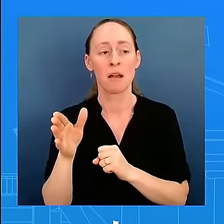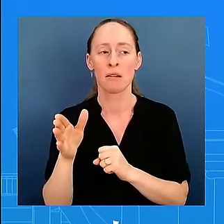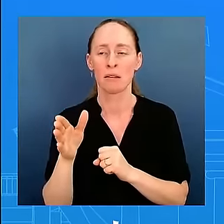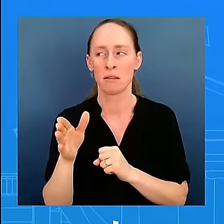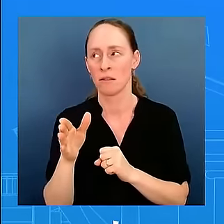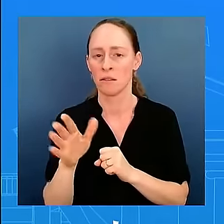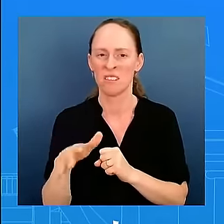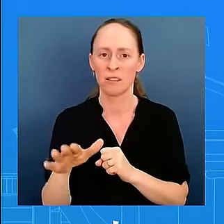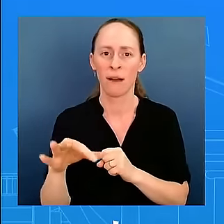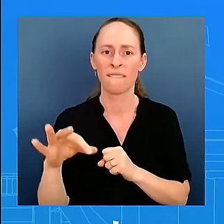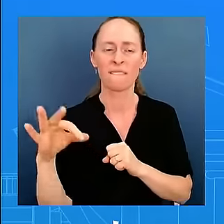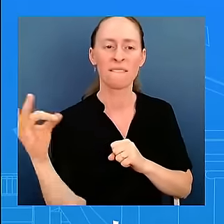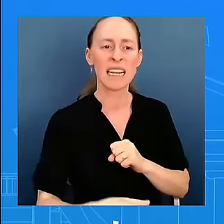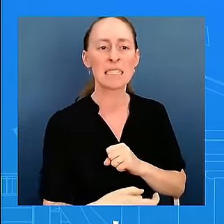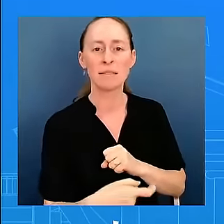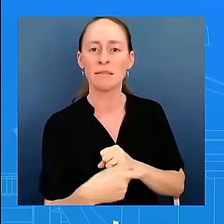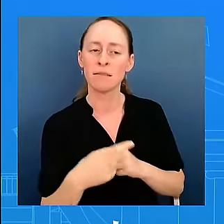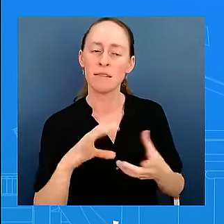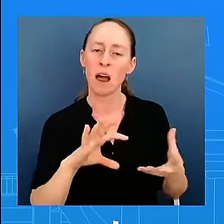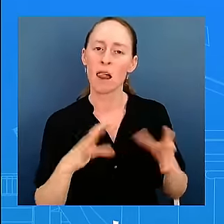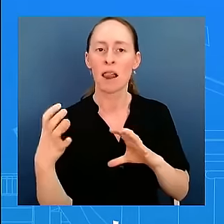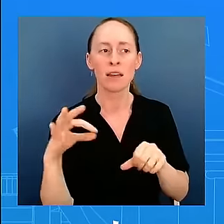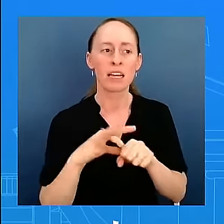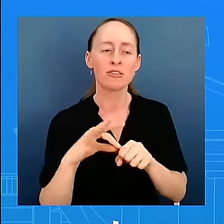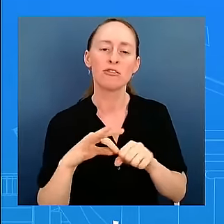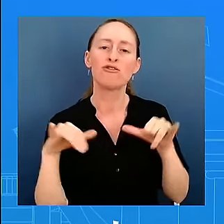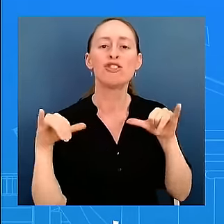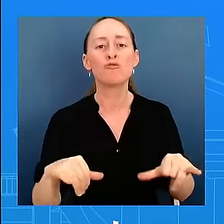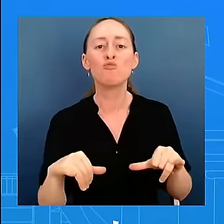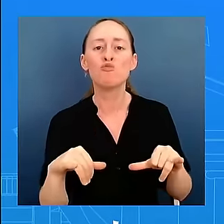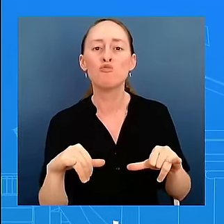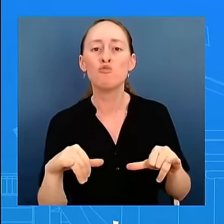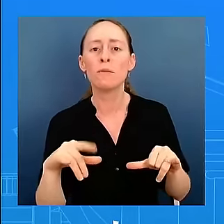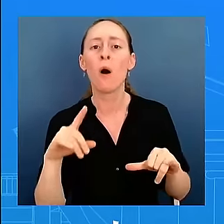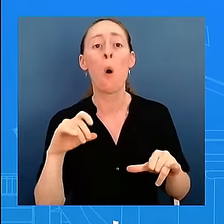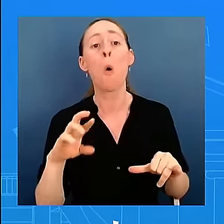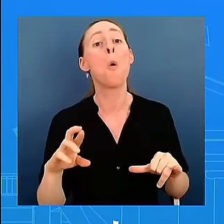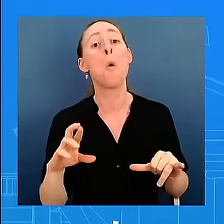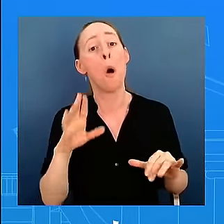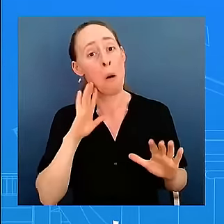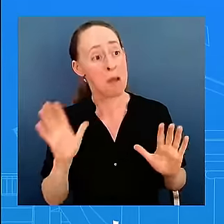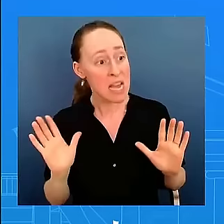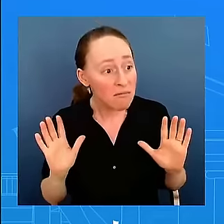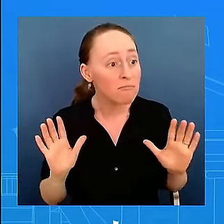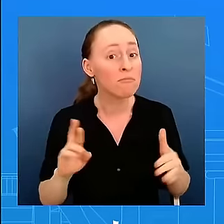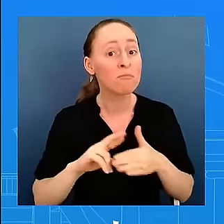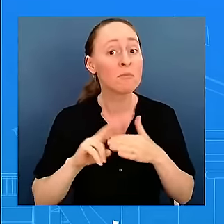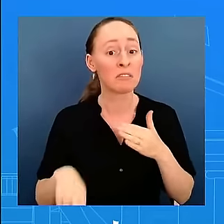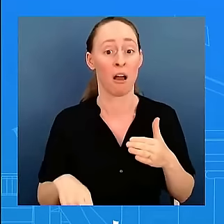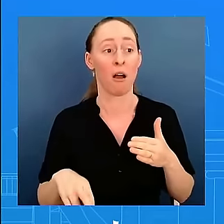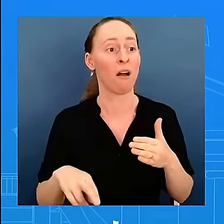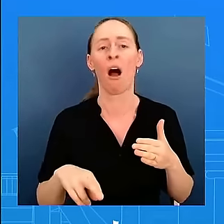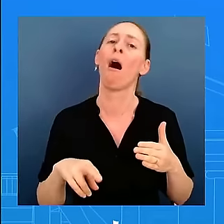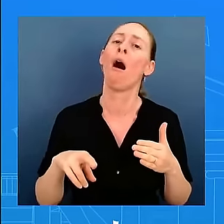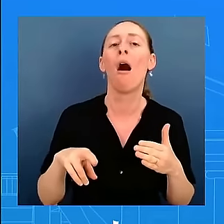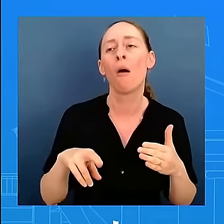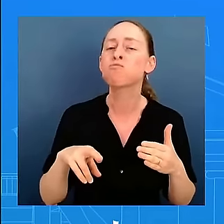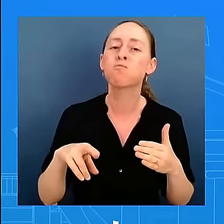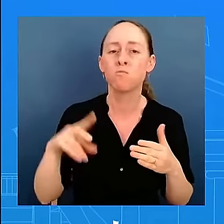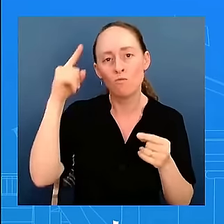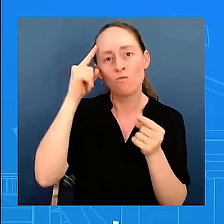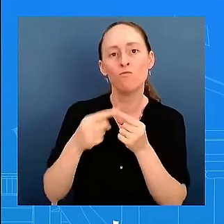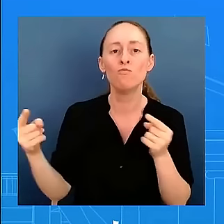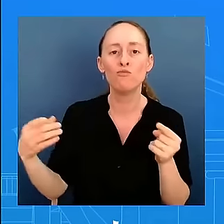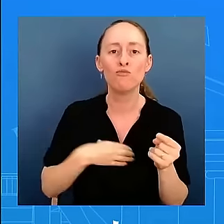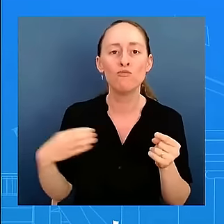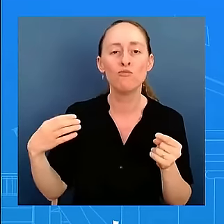this is going to play out. So I can't really answer that specifically. Well, the reason I mentioned it in my opening statement is to make